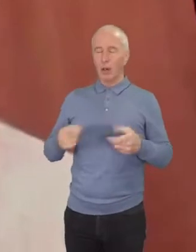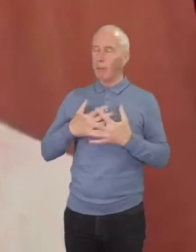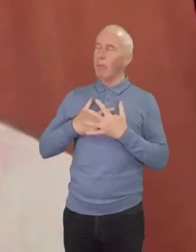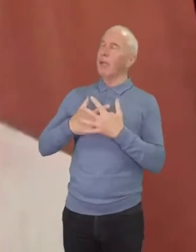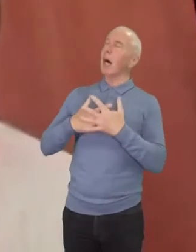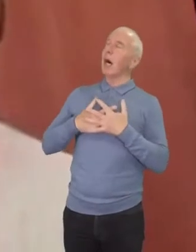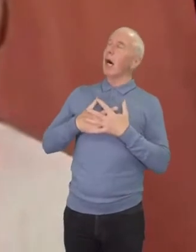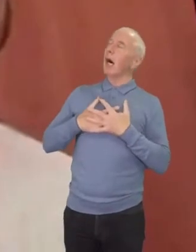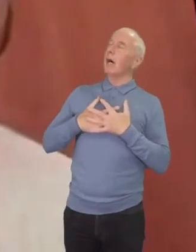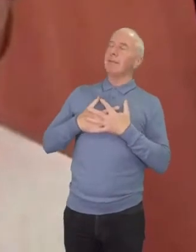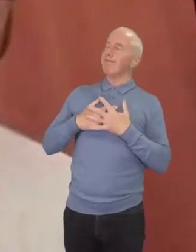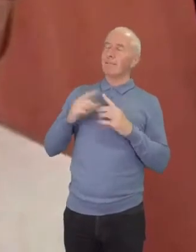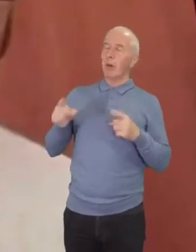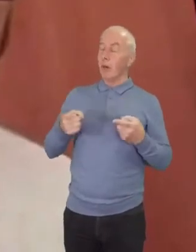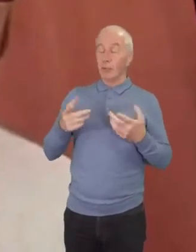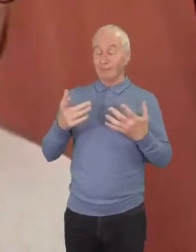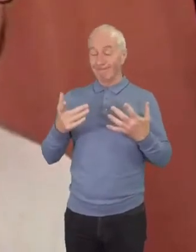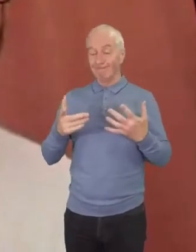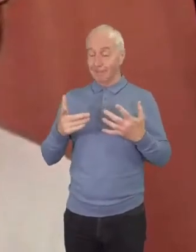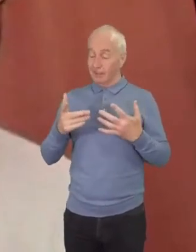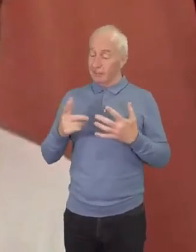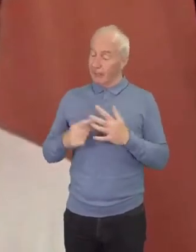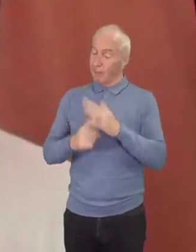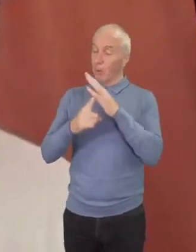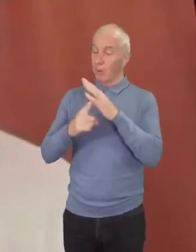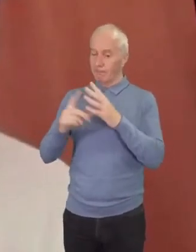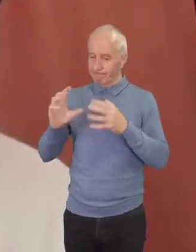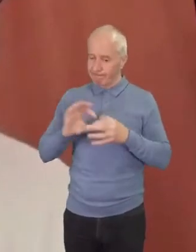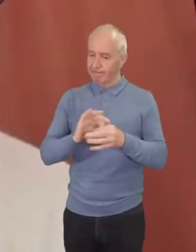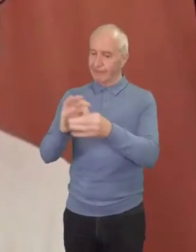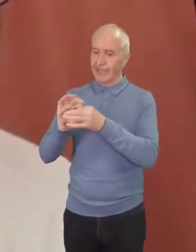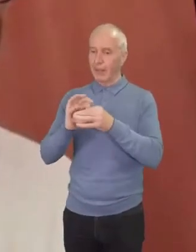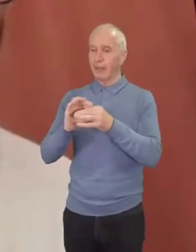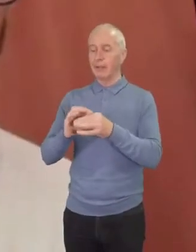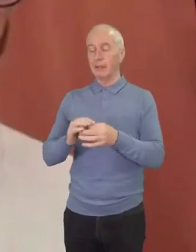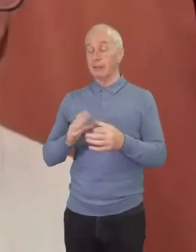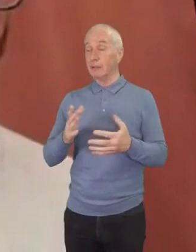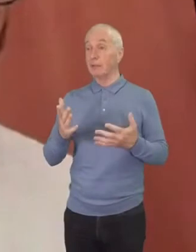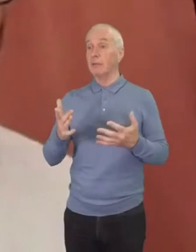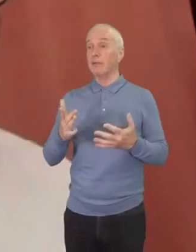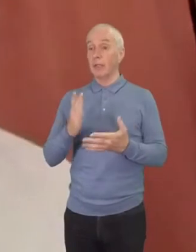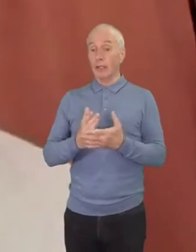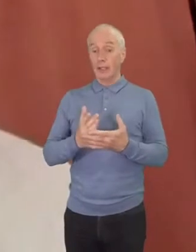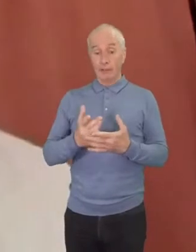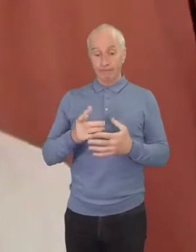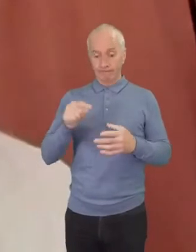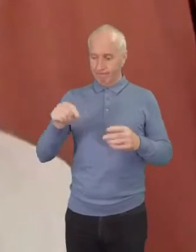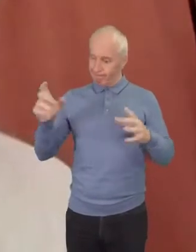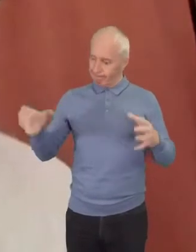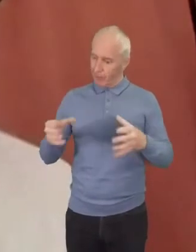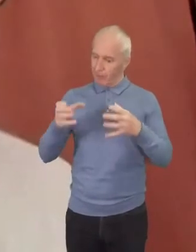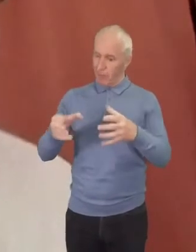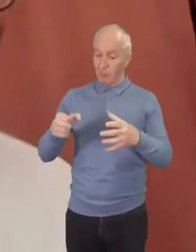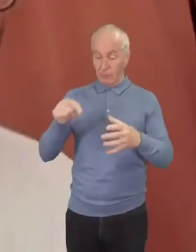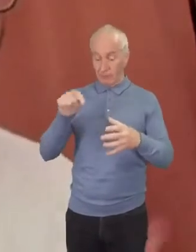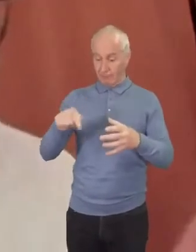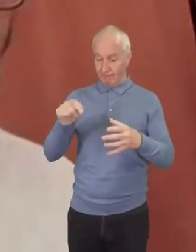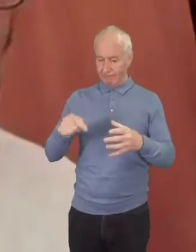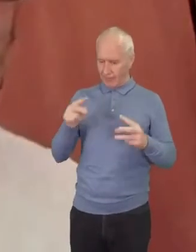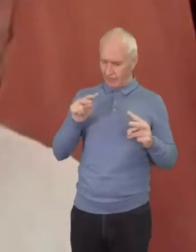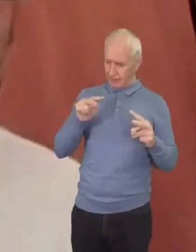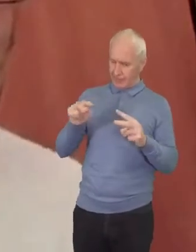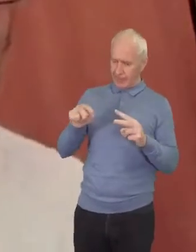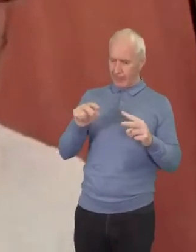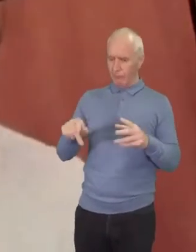countries and of our world um and yet in a lot of these movements part of what i see is this